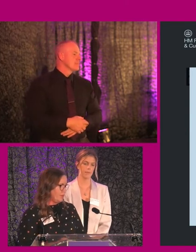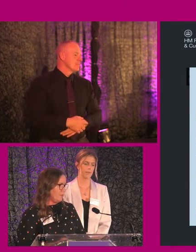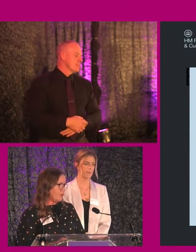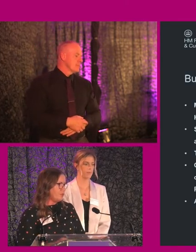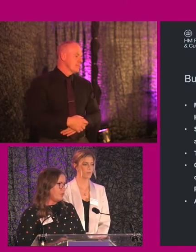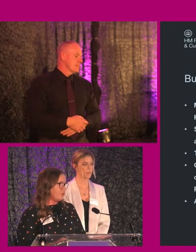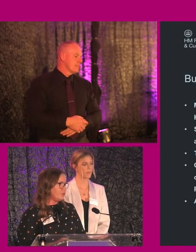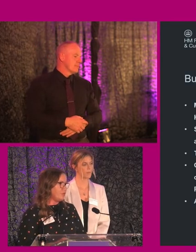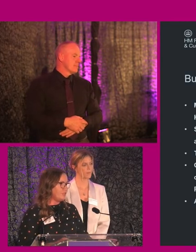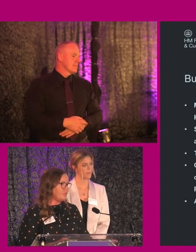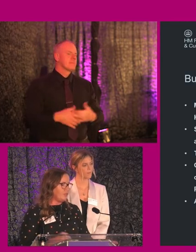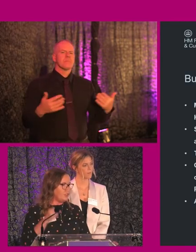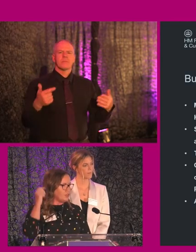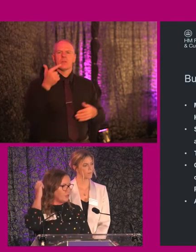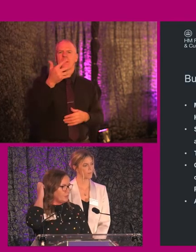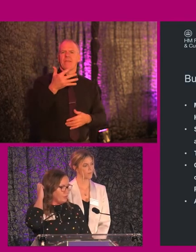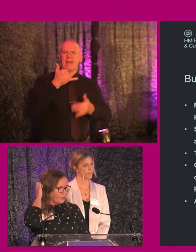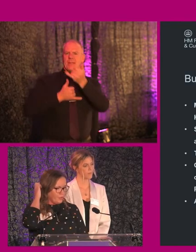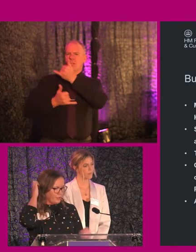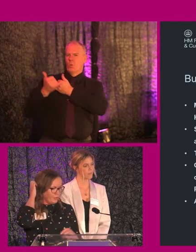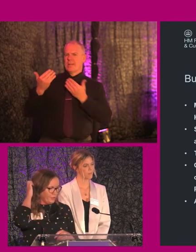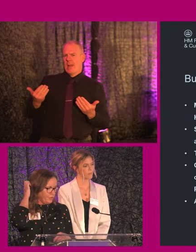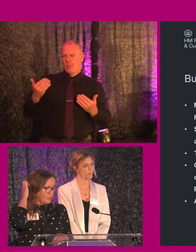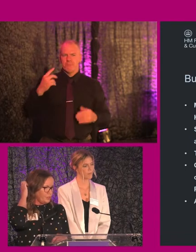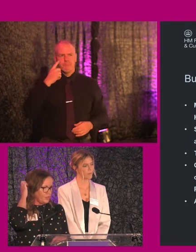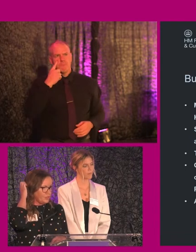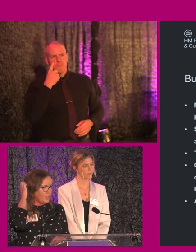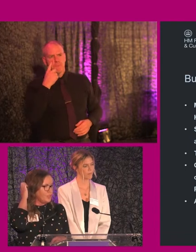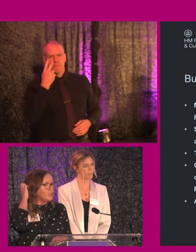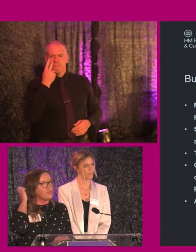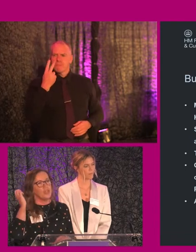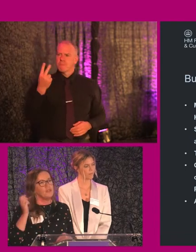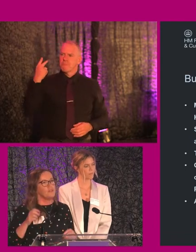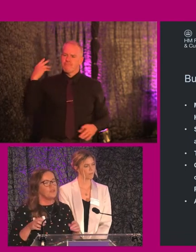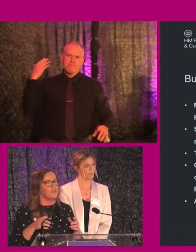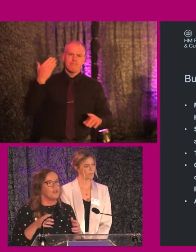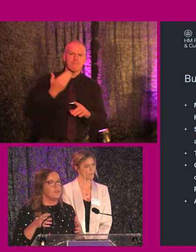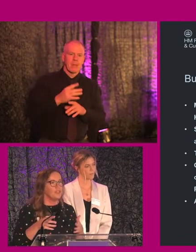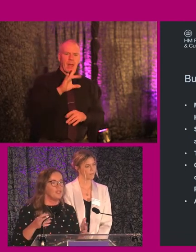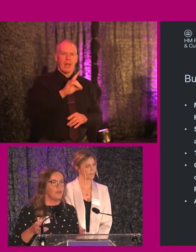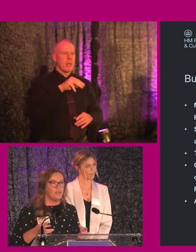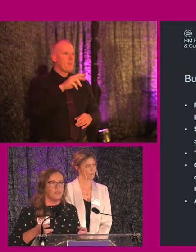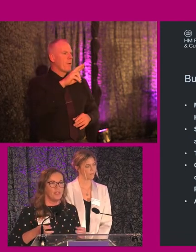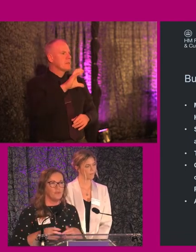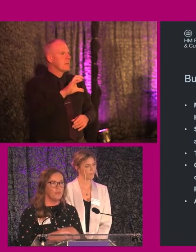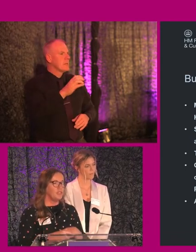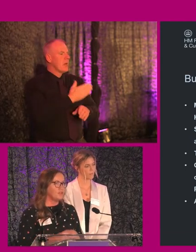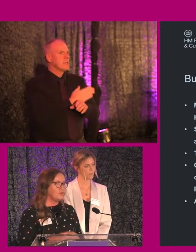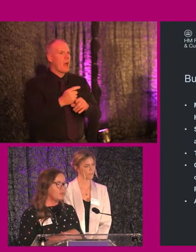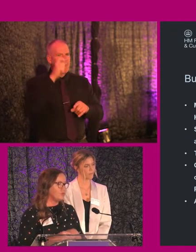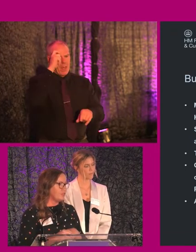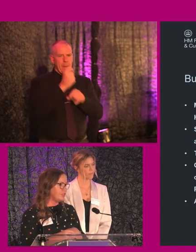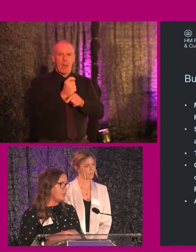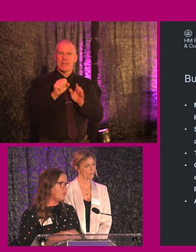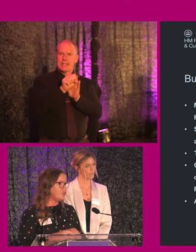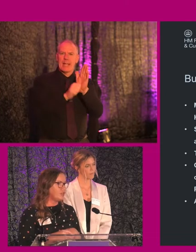So around about 25 years ago, HMRC tried to start thinking about the estate and what we needed to